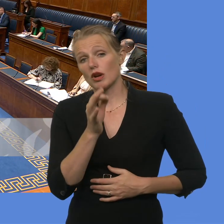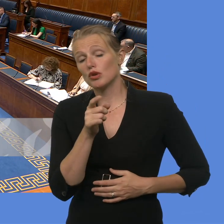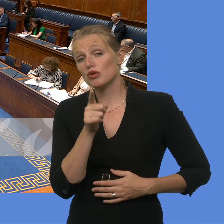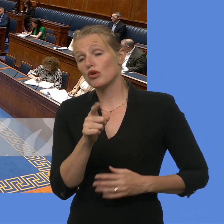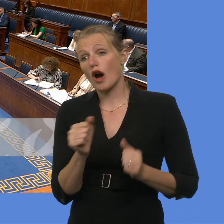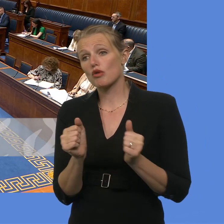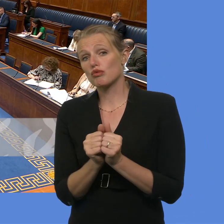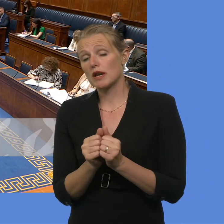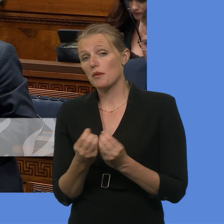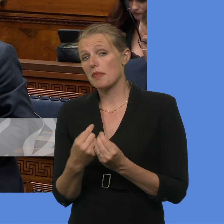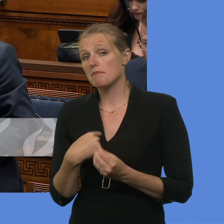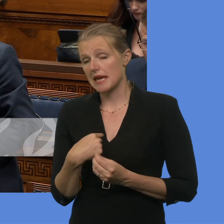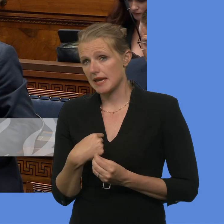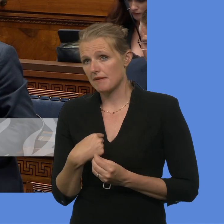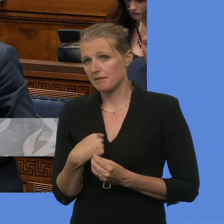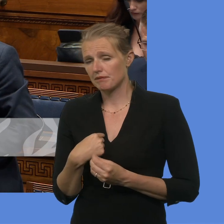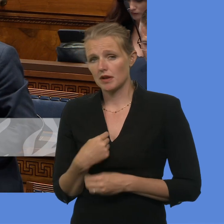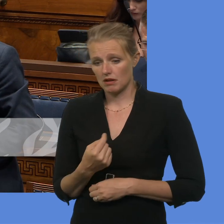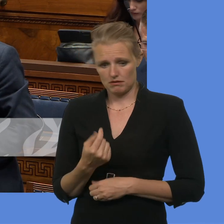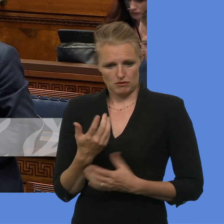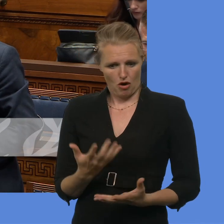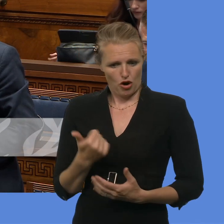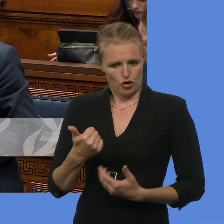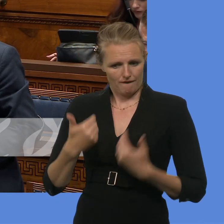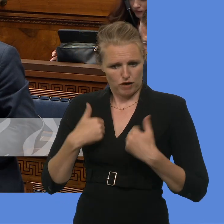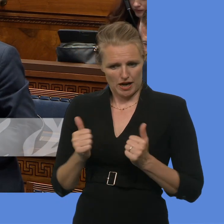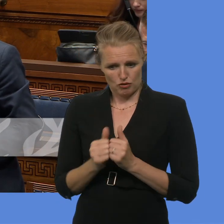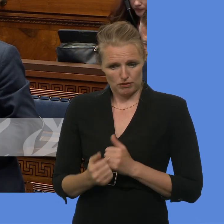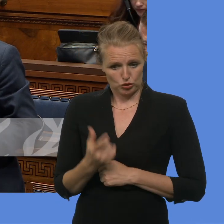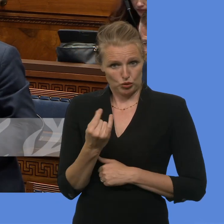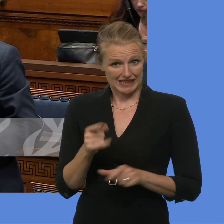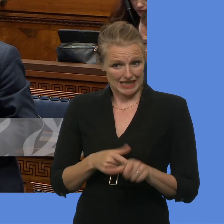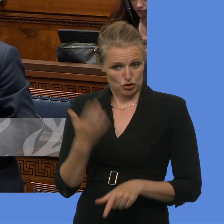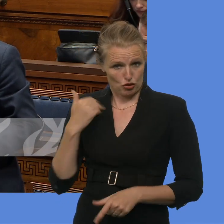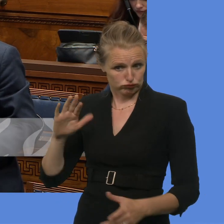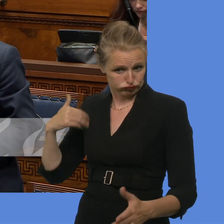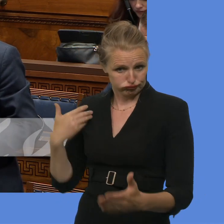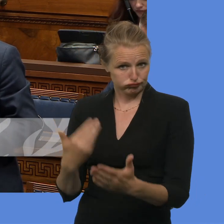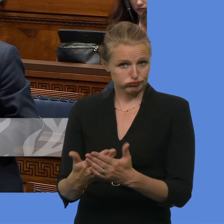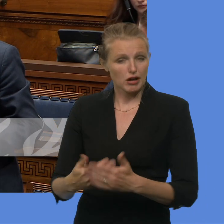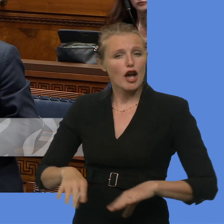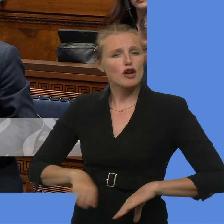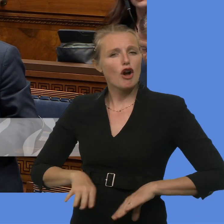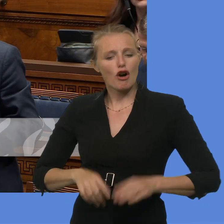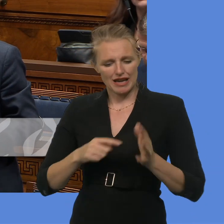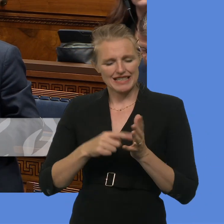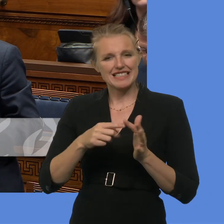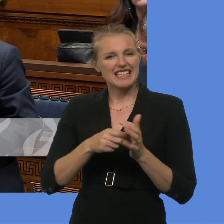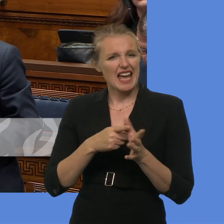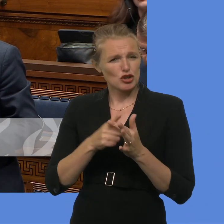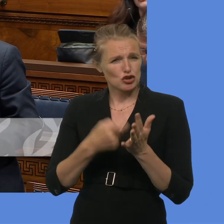agree with me that 26 years now on from the Good Friday Agreement, evidence of young teenagers pulling down